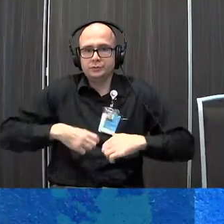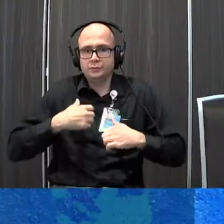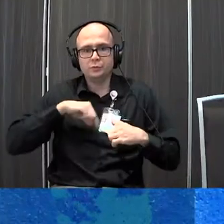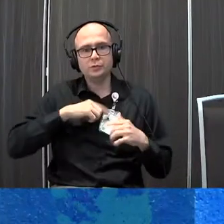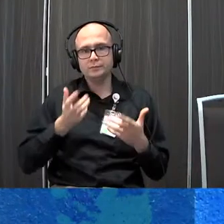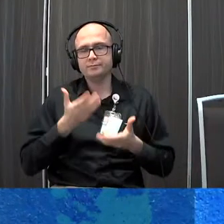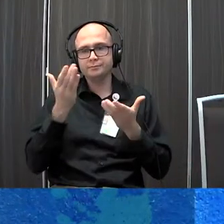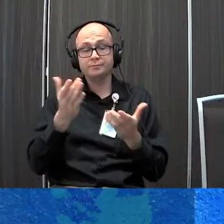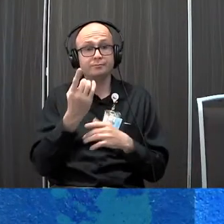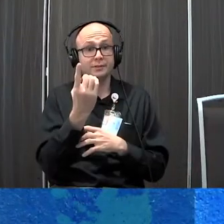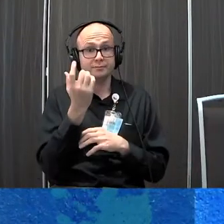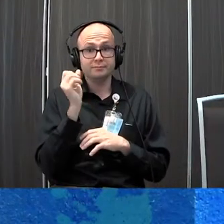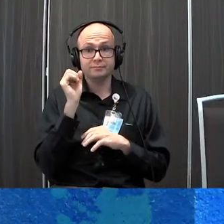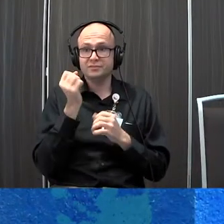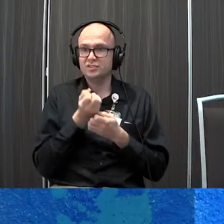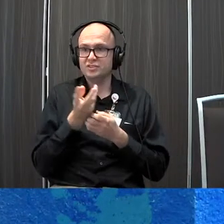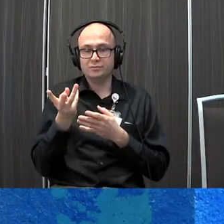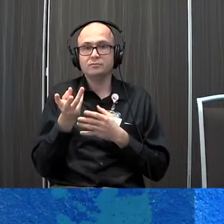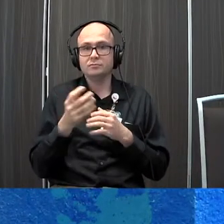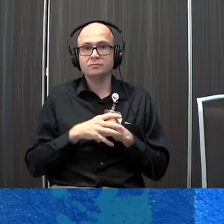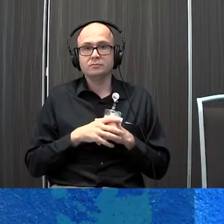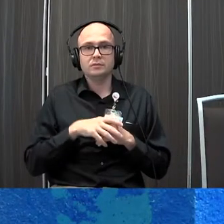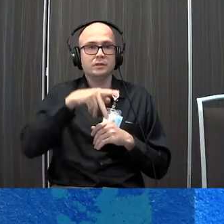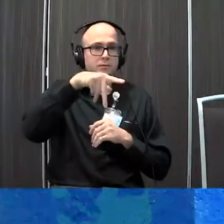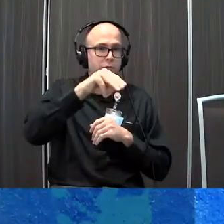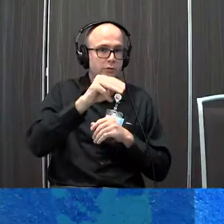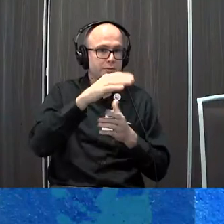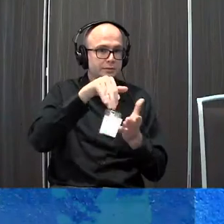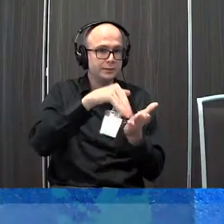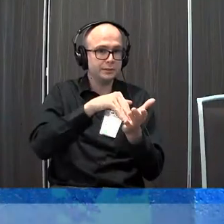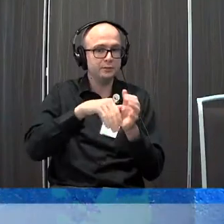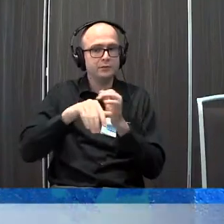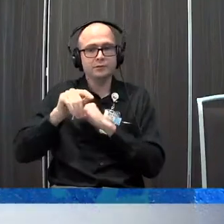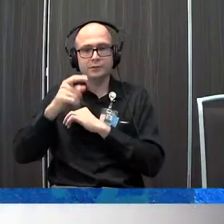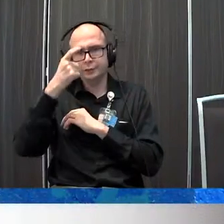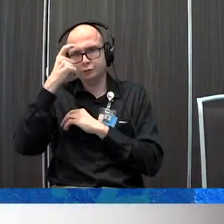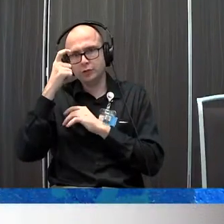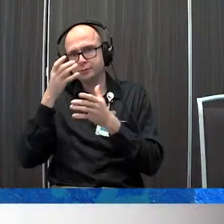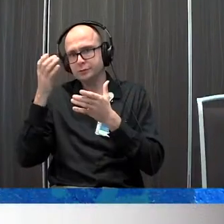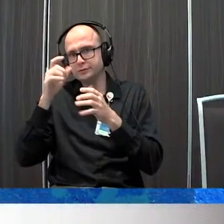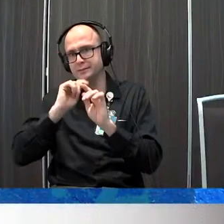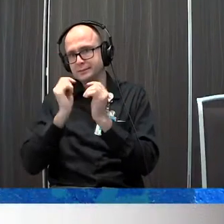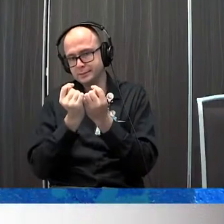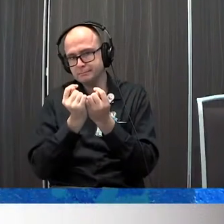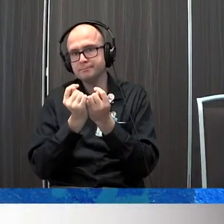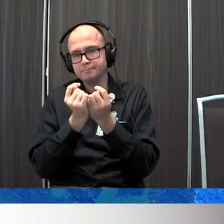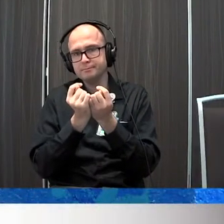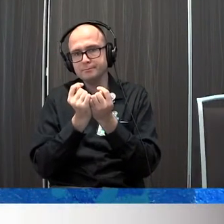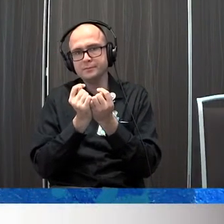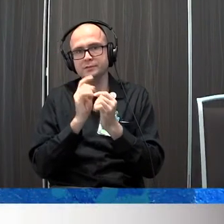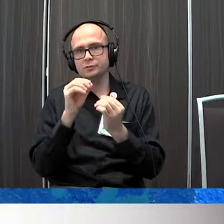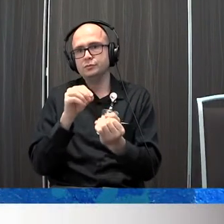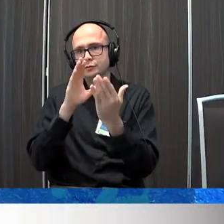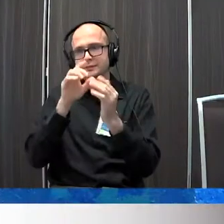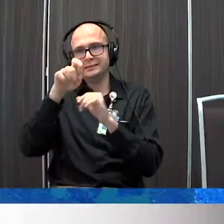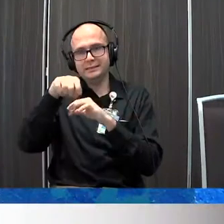but there are several others and the Perlman Center along with the trauma services team at Cincinnati Children's Hospital team together to address